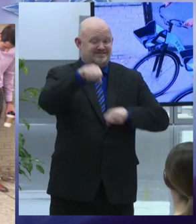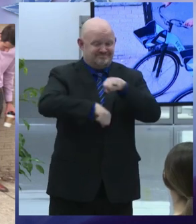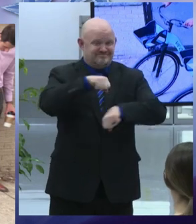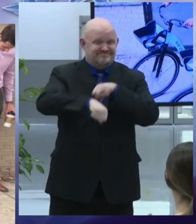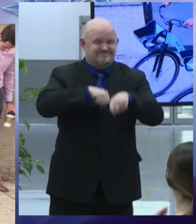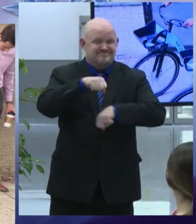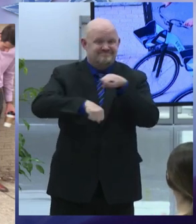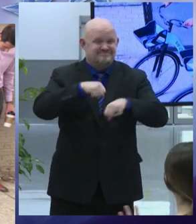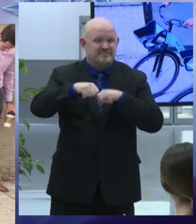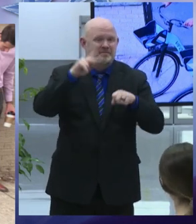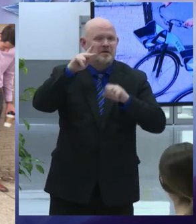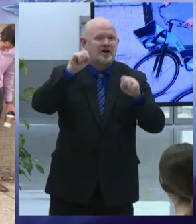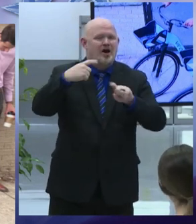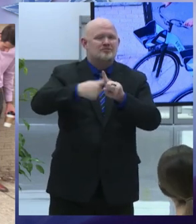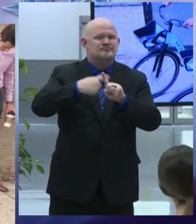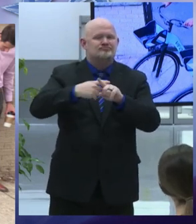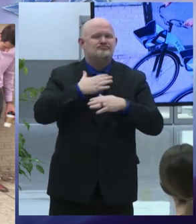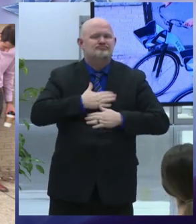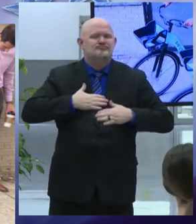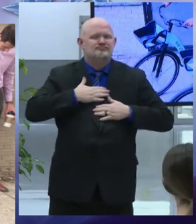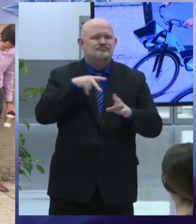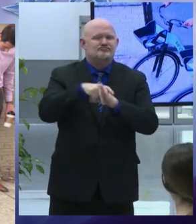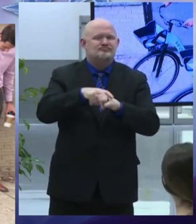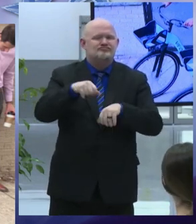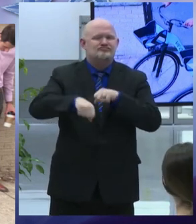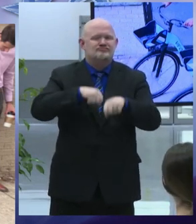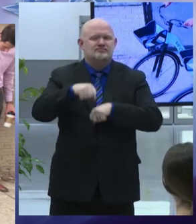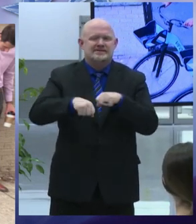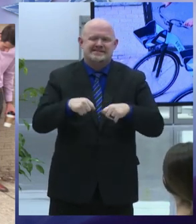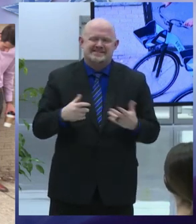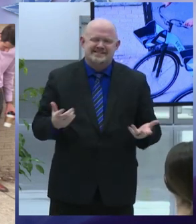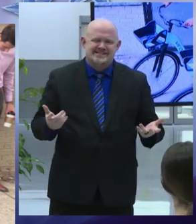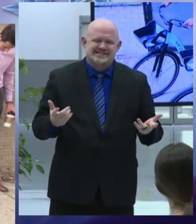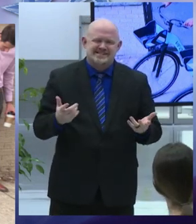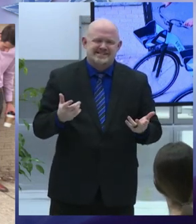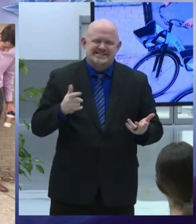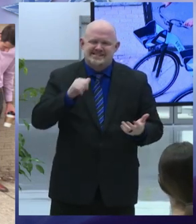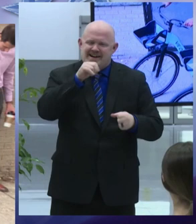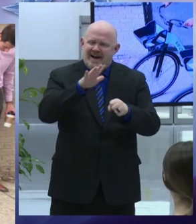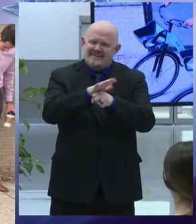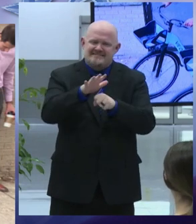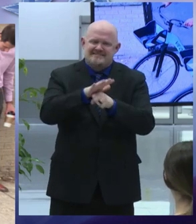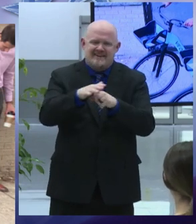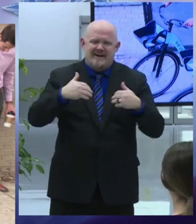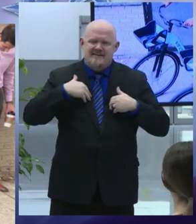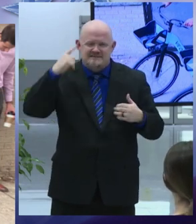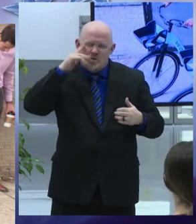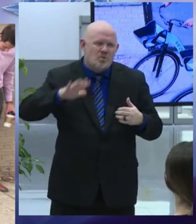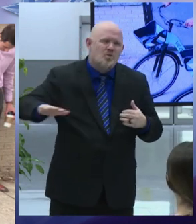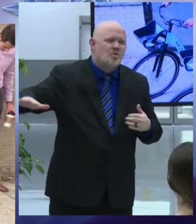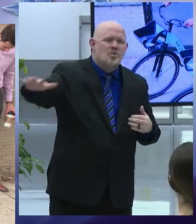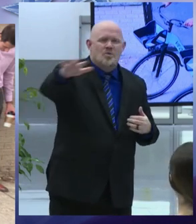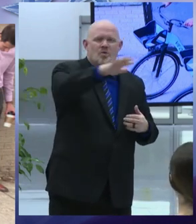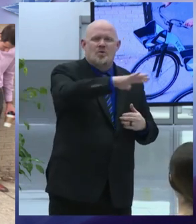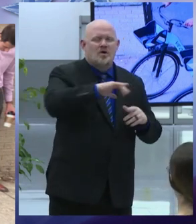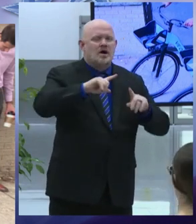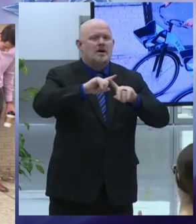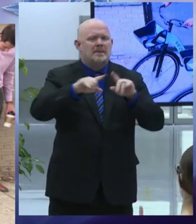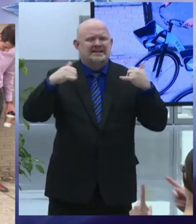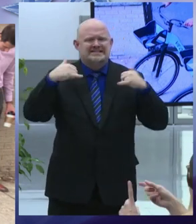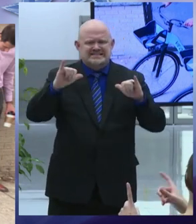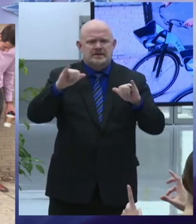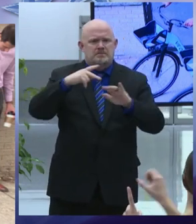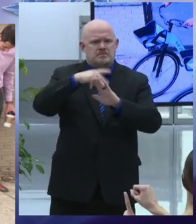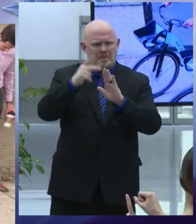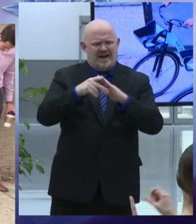mobility and transit options aren't strong enough to allow all our residents to reach higher syracuse needs a robust reliable and more frequent